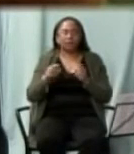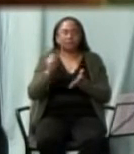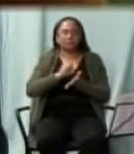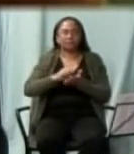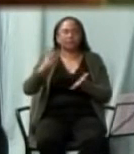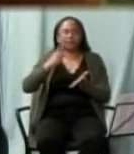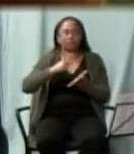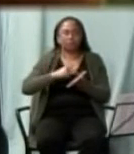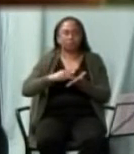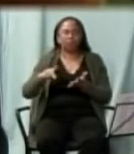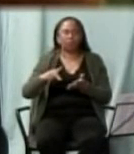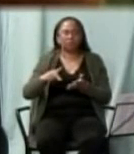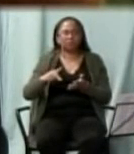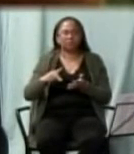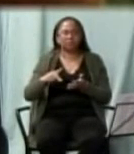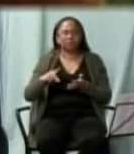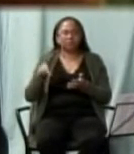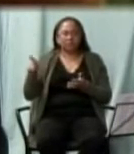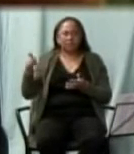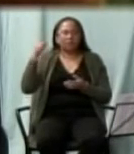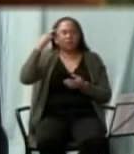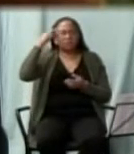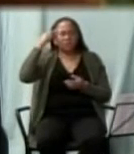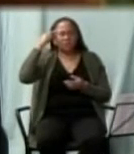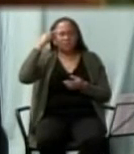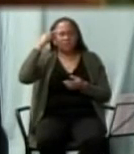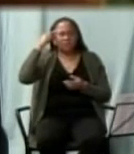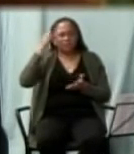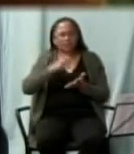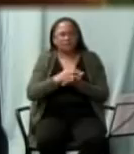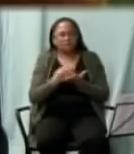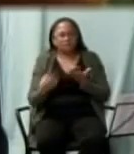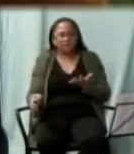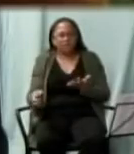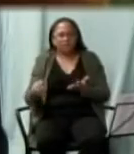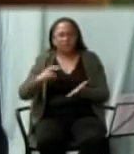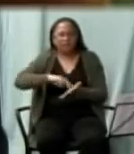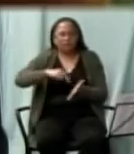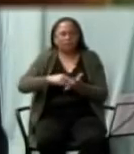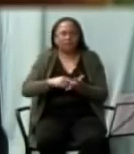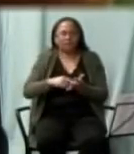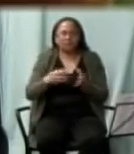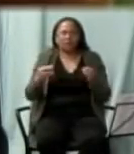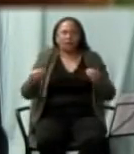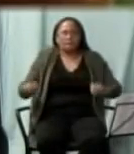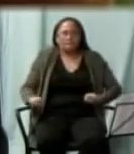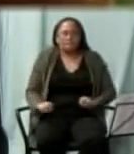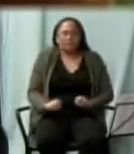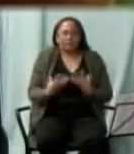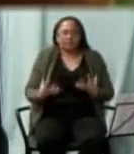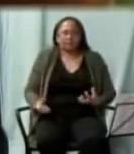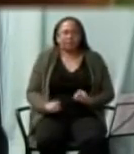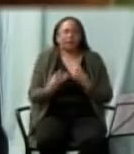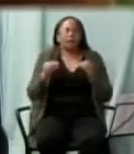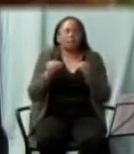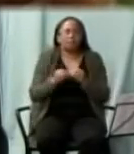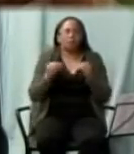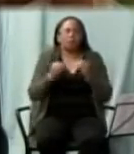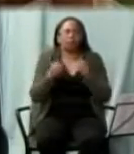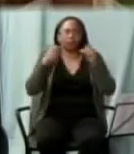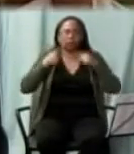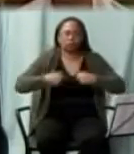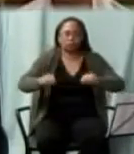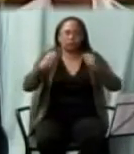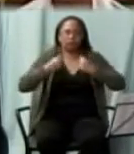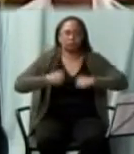Paul regarded failure as an incentive of further encouragement to preach